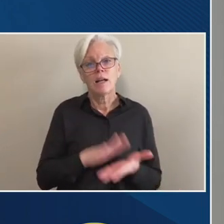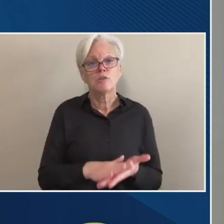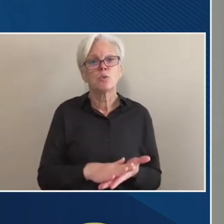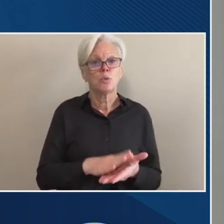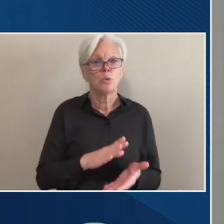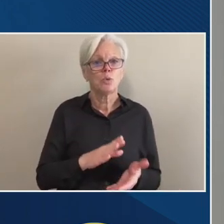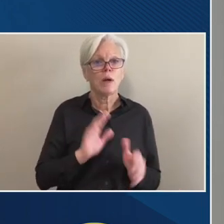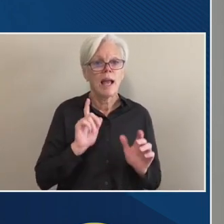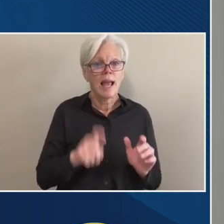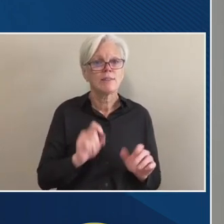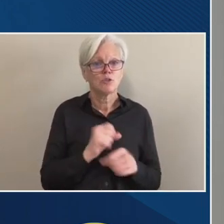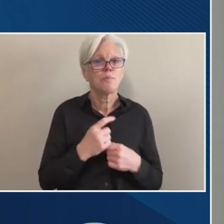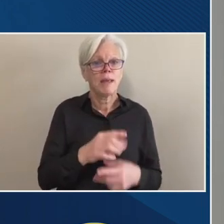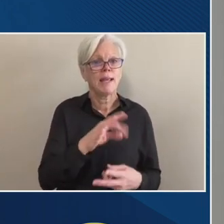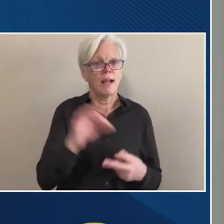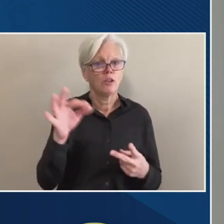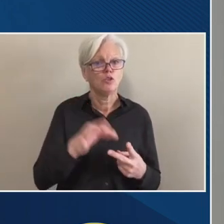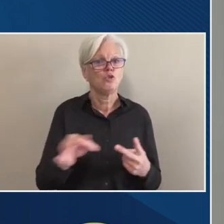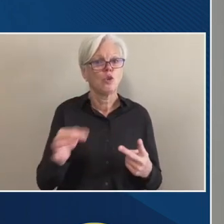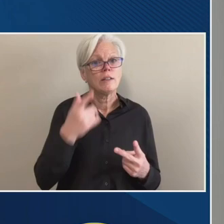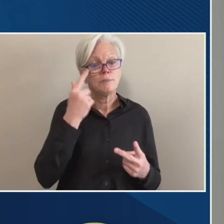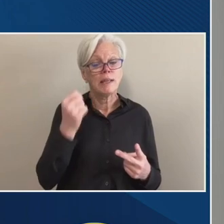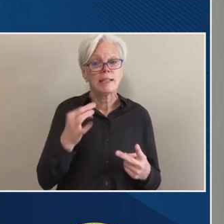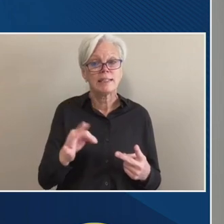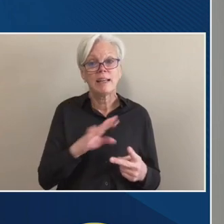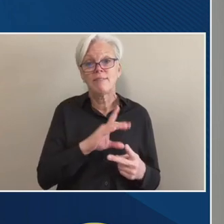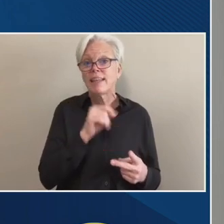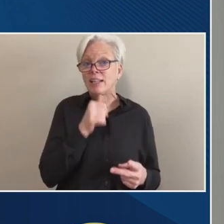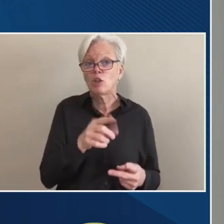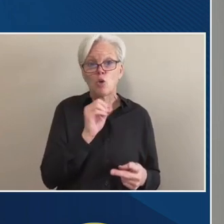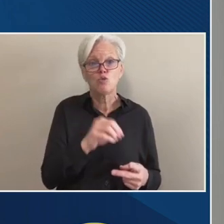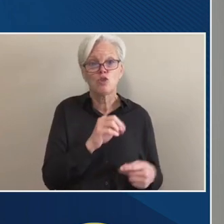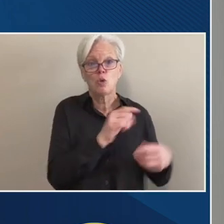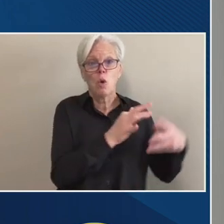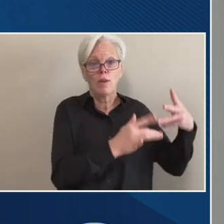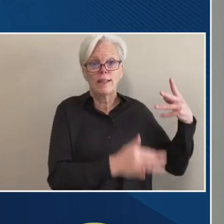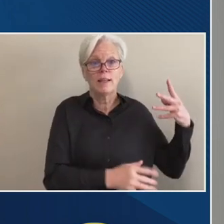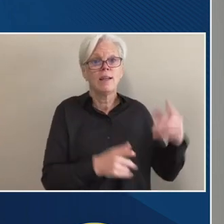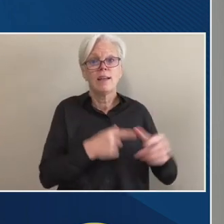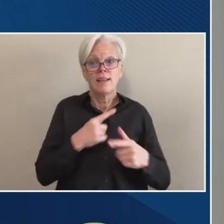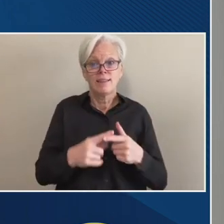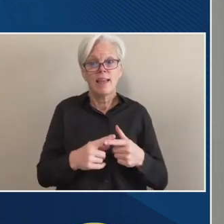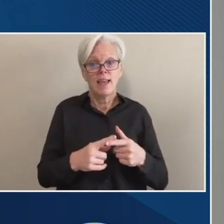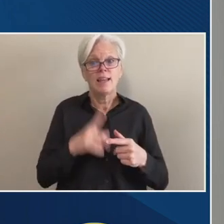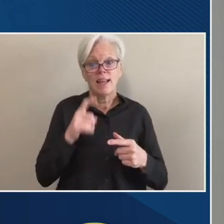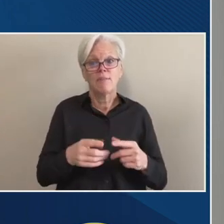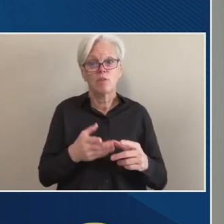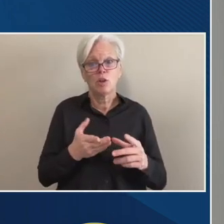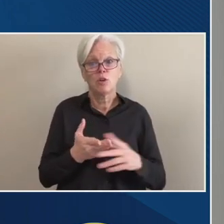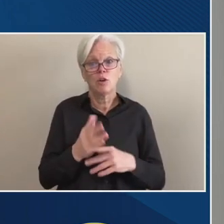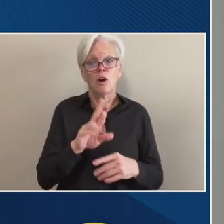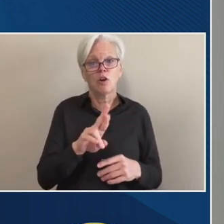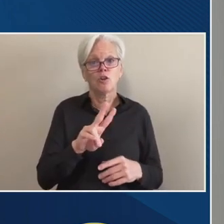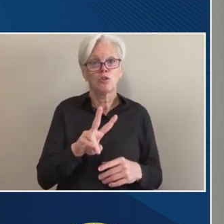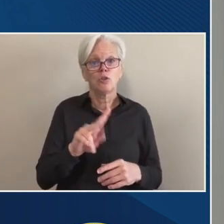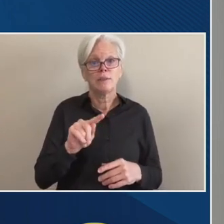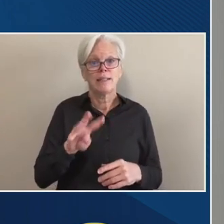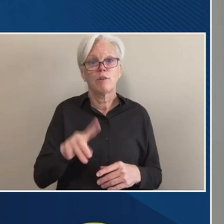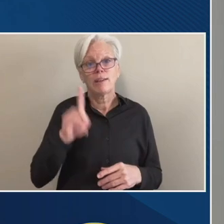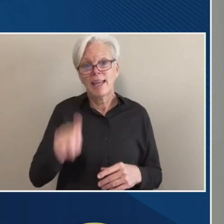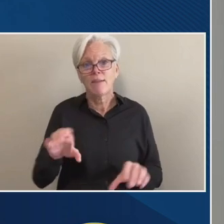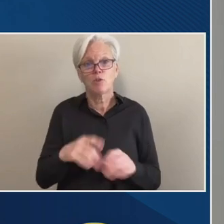to make a choice here because if they don't do all these things, then, then they are subject to R2-T4, uh, and they have to do a calculation.